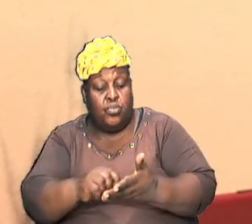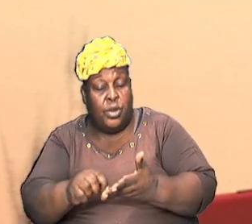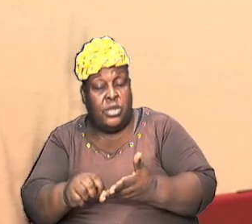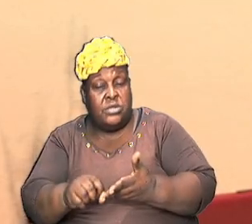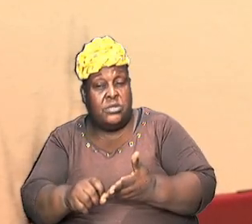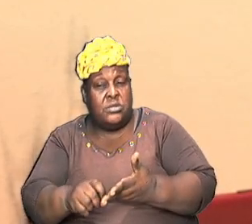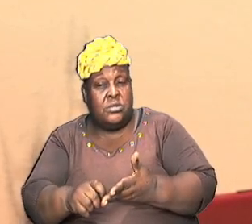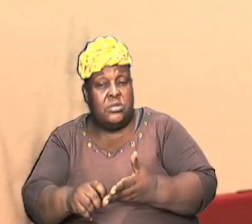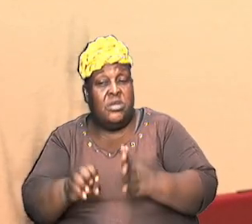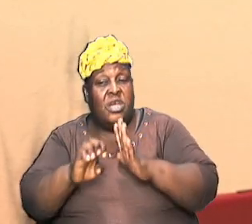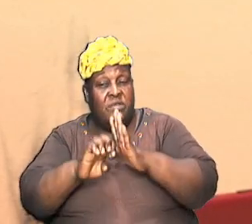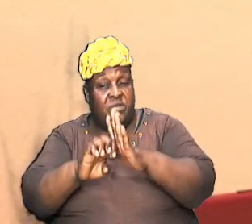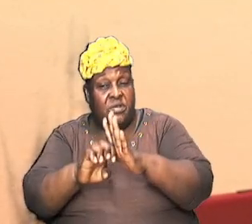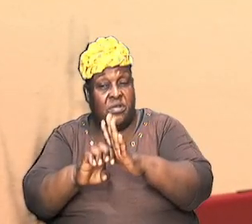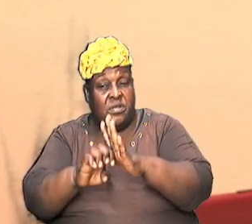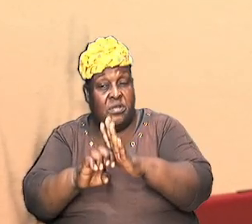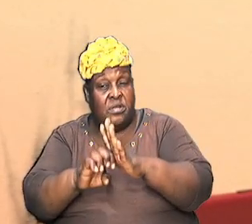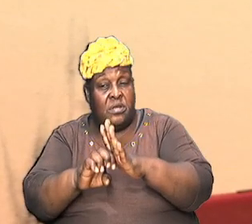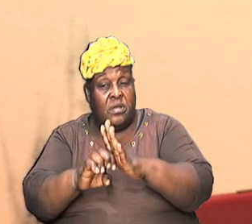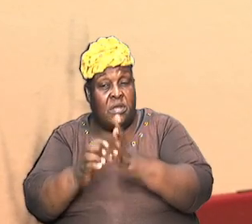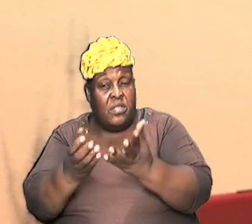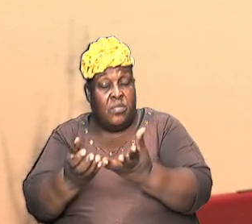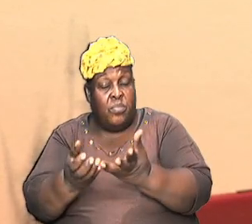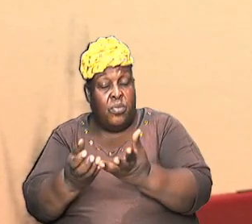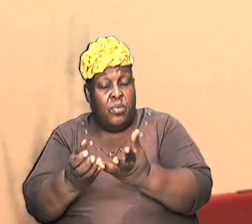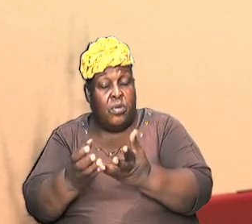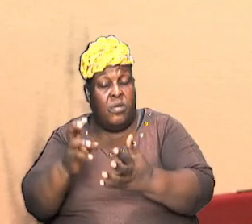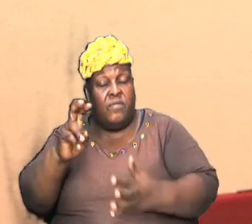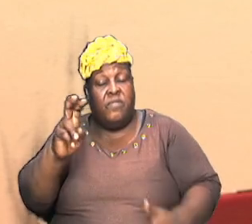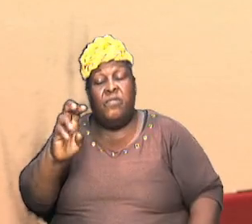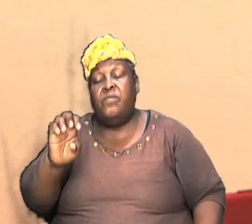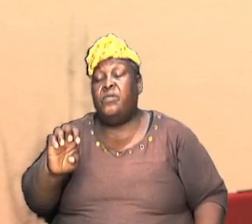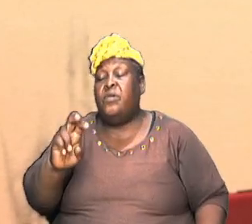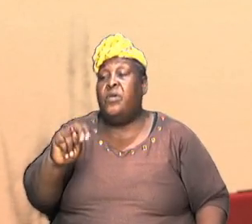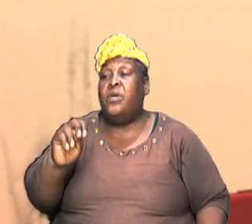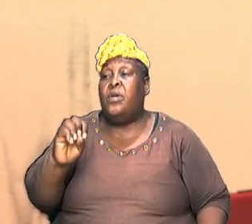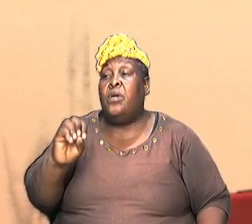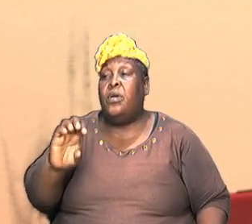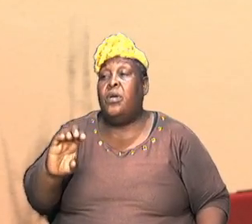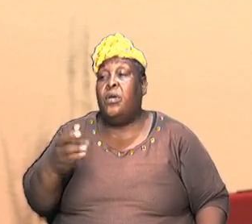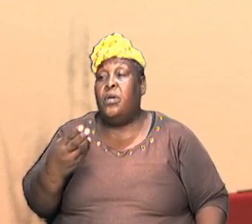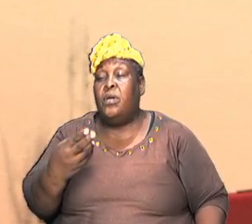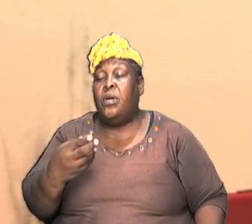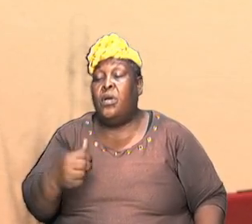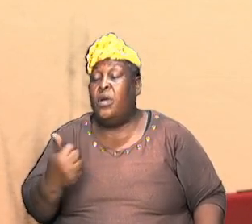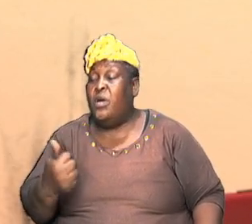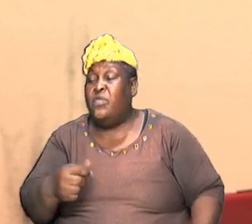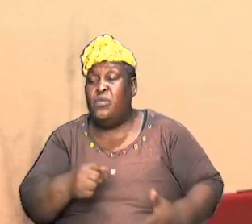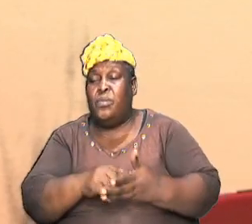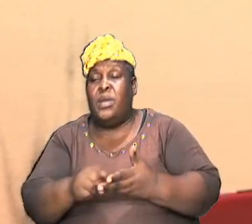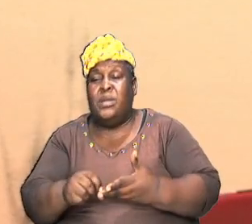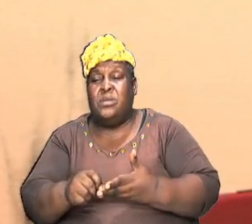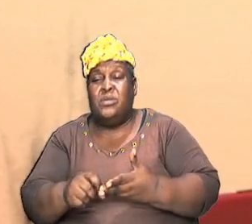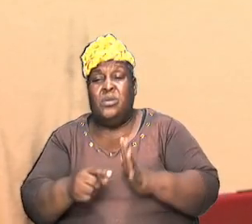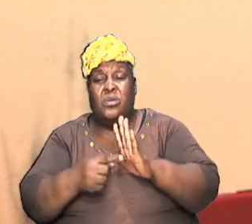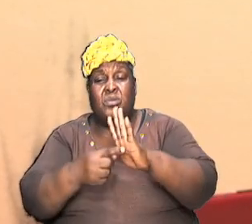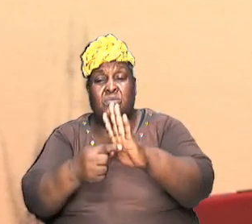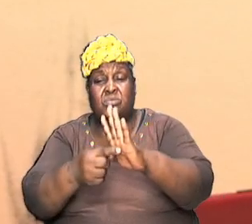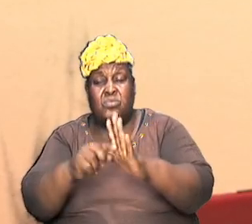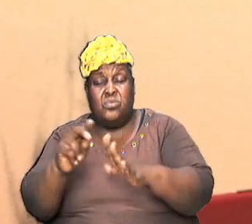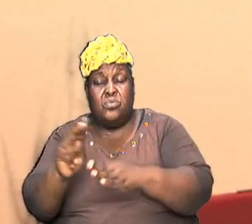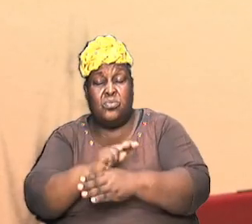evidently the book of Enoch was a book and other writings are there that show that they use that book